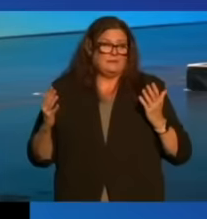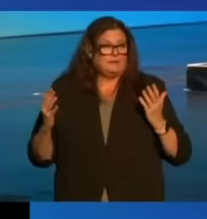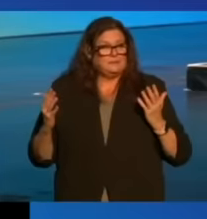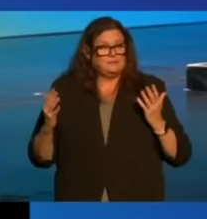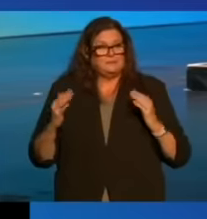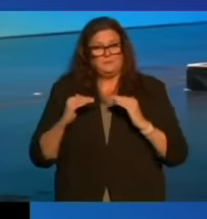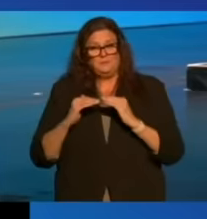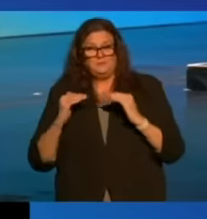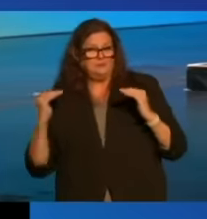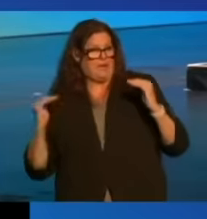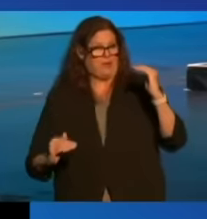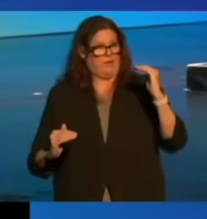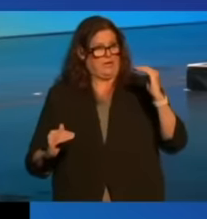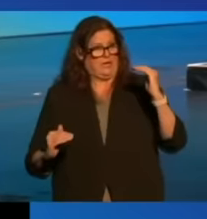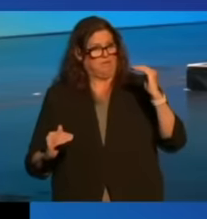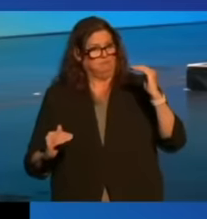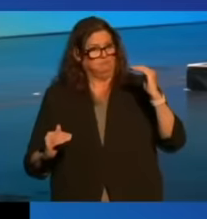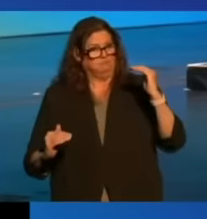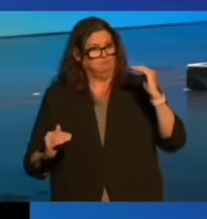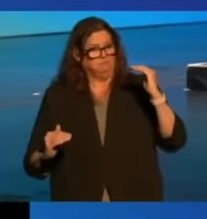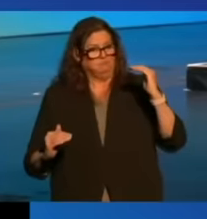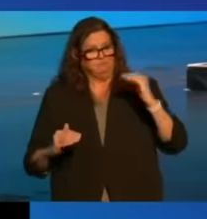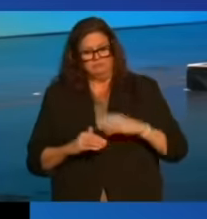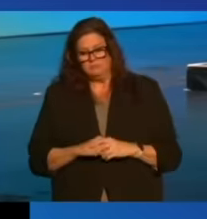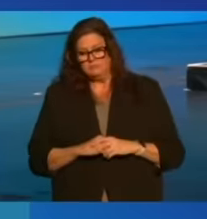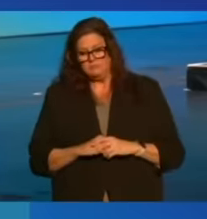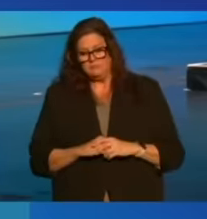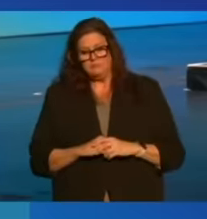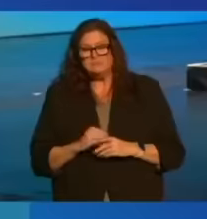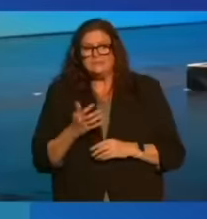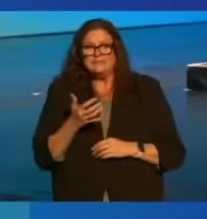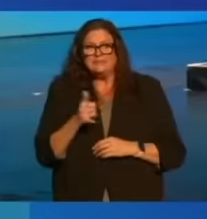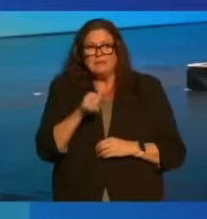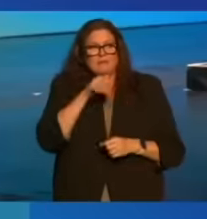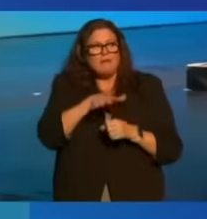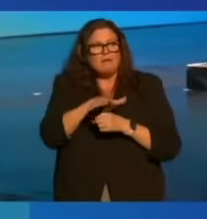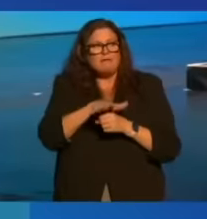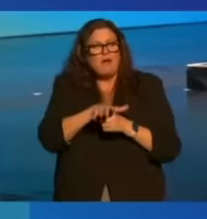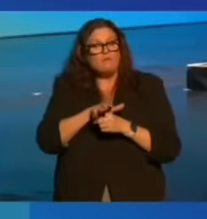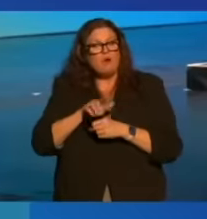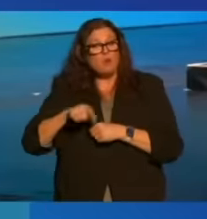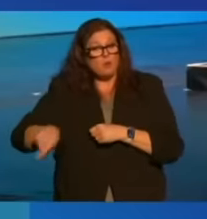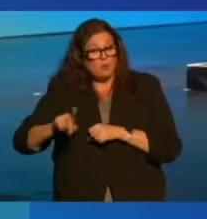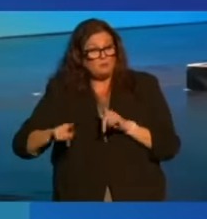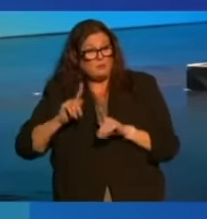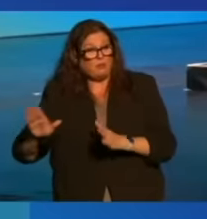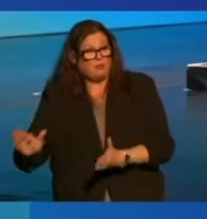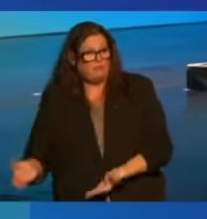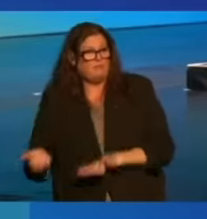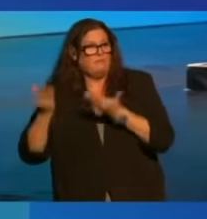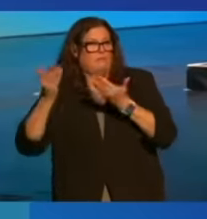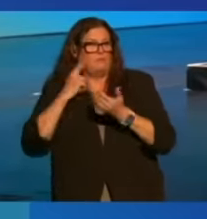inequity, it still wouldn't be enough to lift all those people out of poverty.